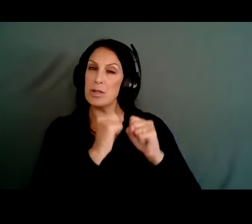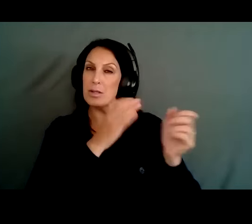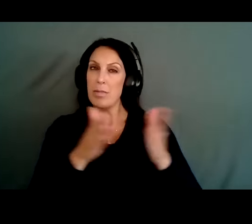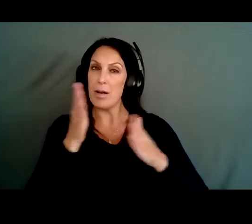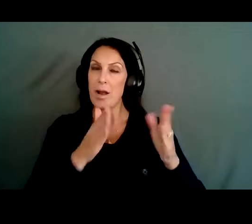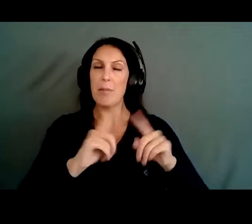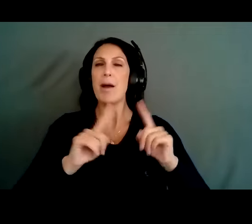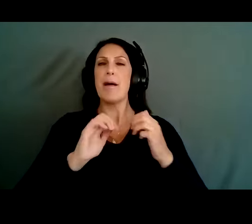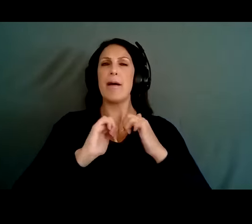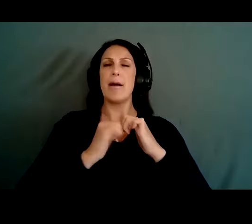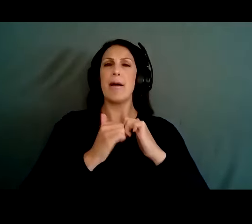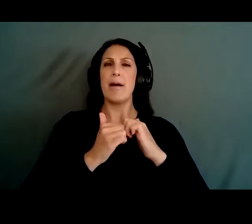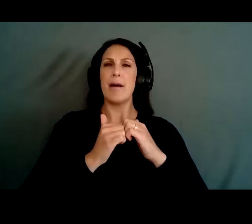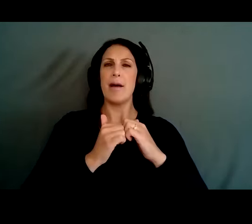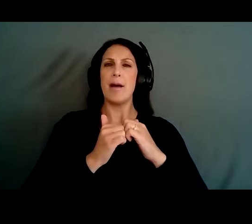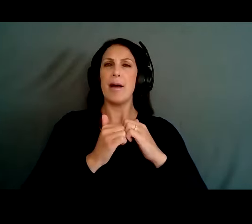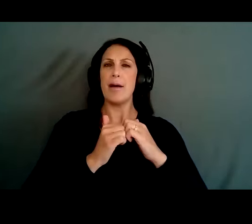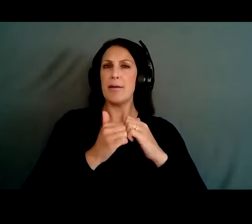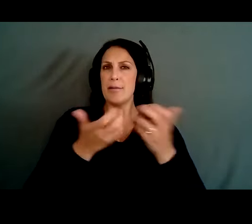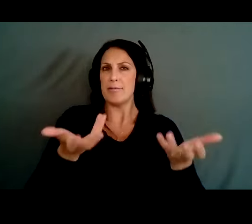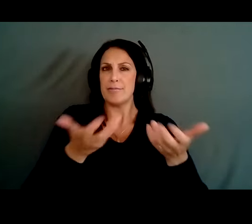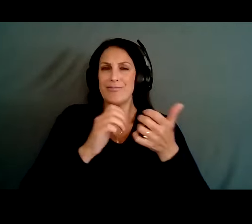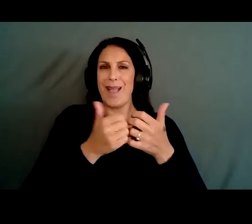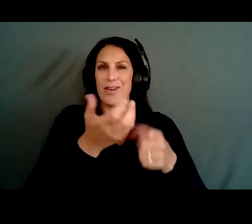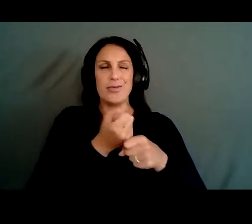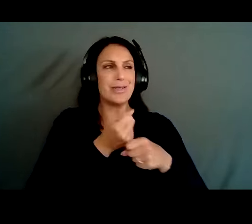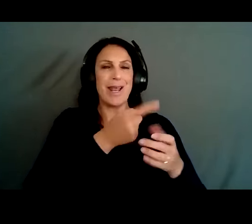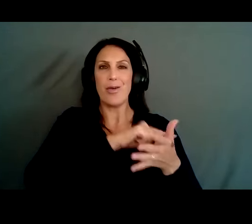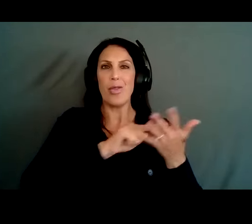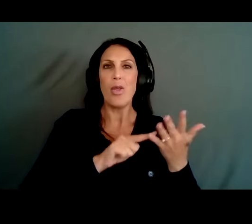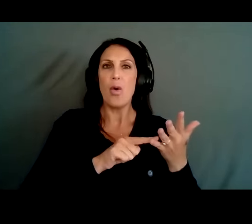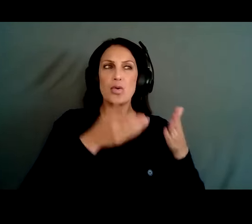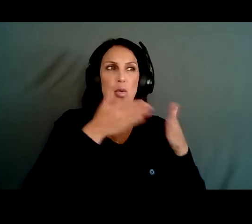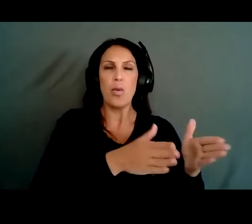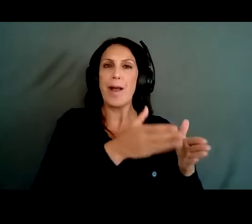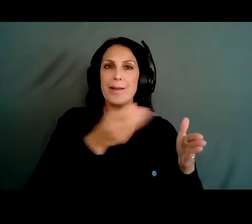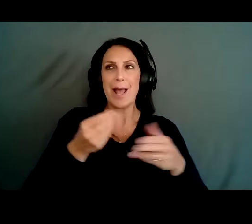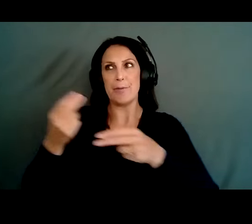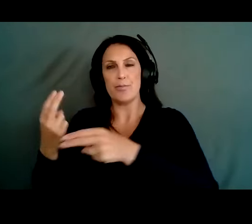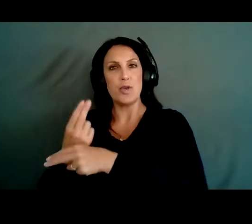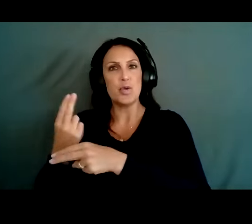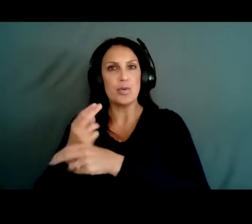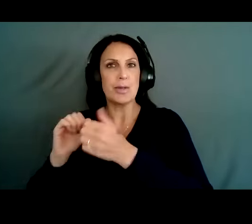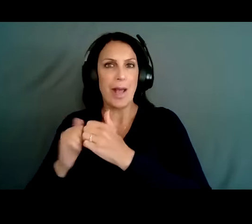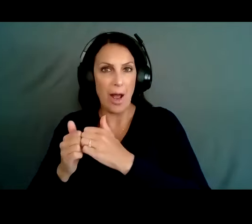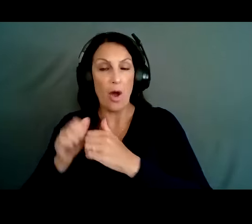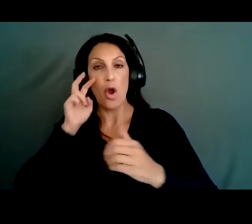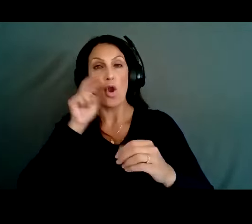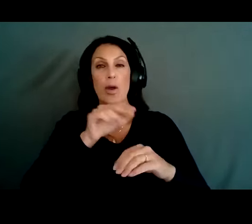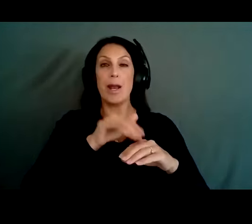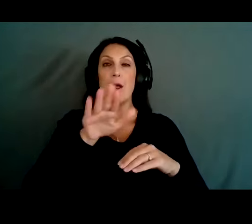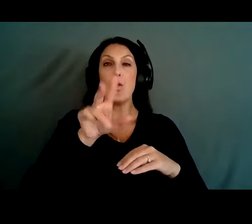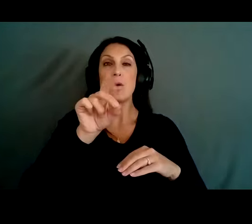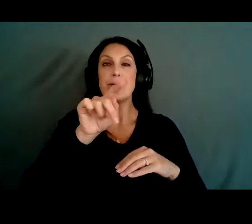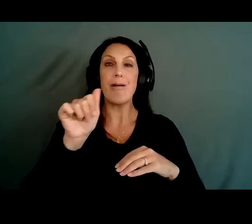but how do you, you know, how do you take those efforts and implement them? So one, it starts with data collection, looking at your data. And as I'm going to share